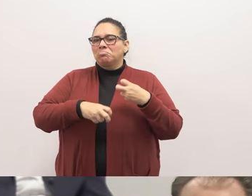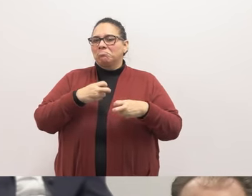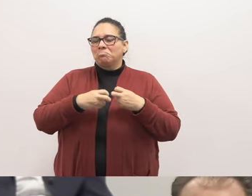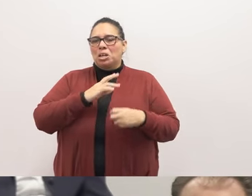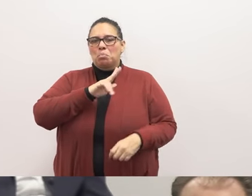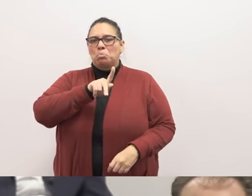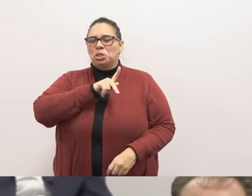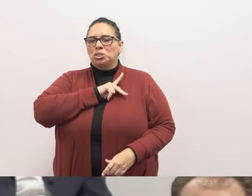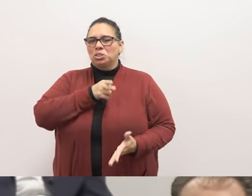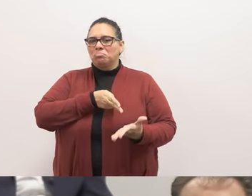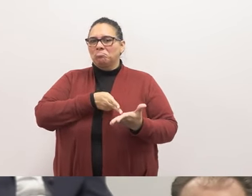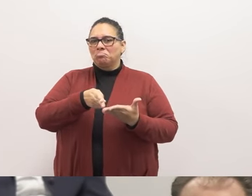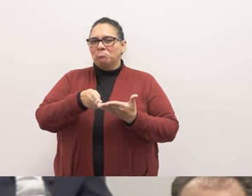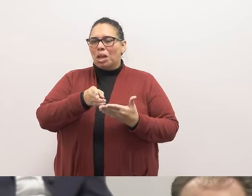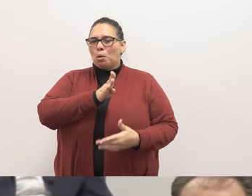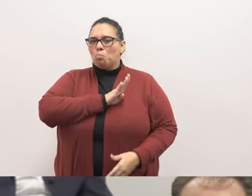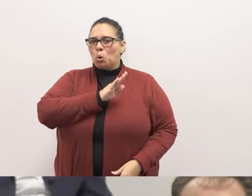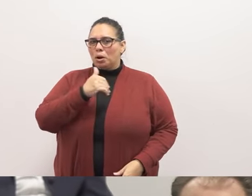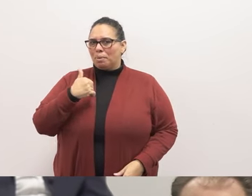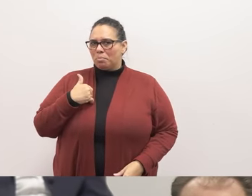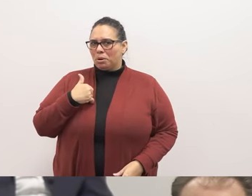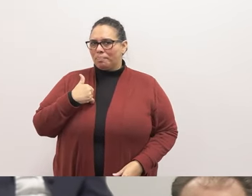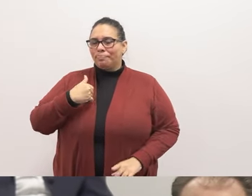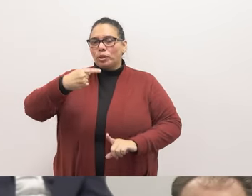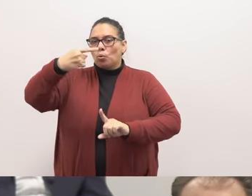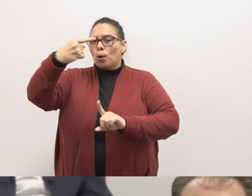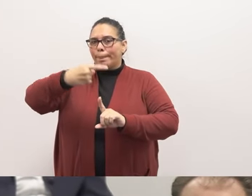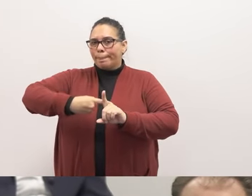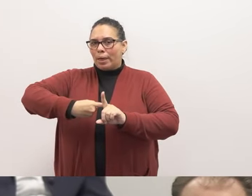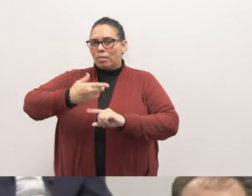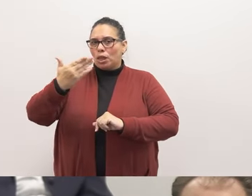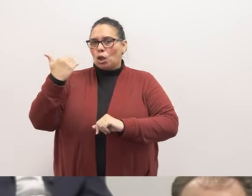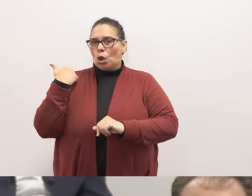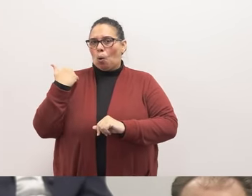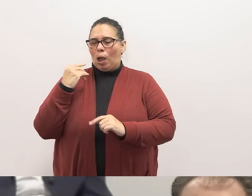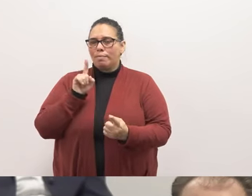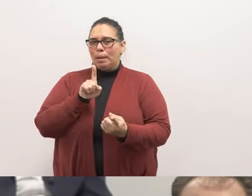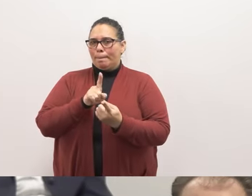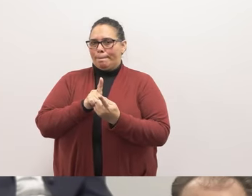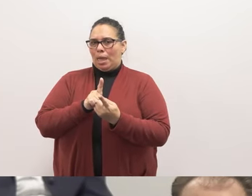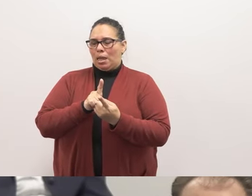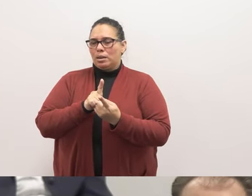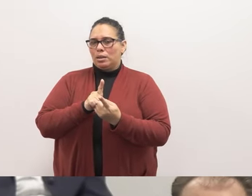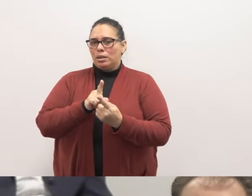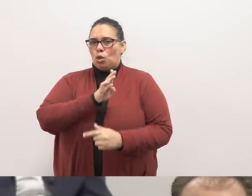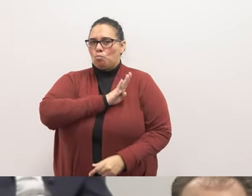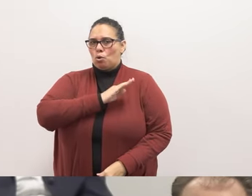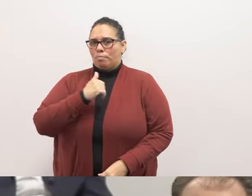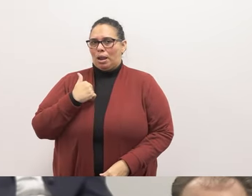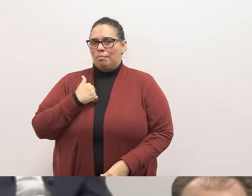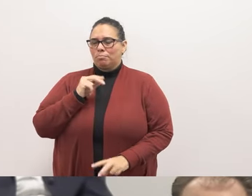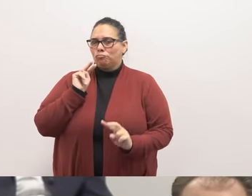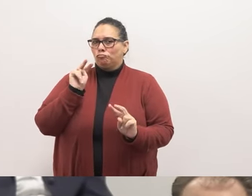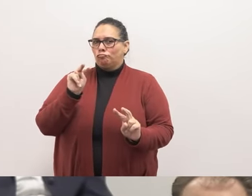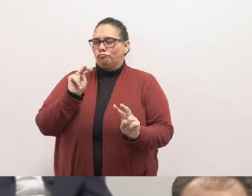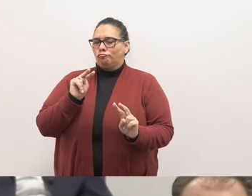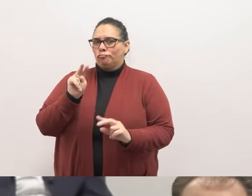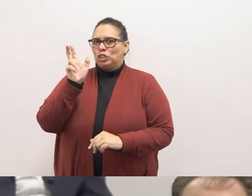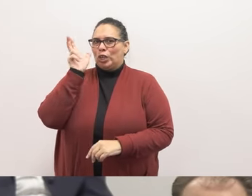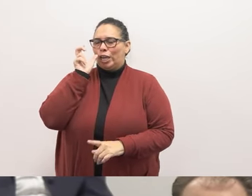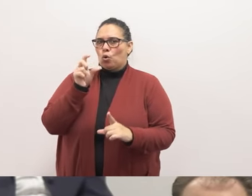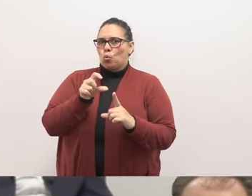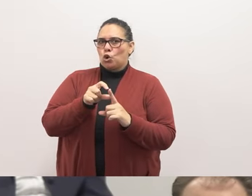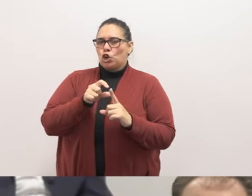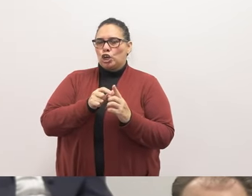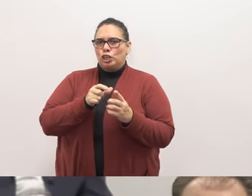integrity of board members. About a month ago, I met with a board member, and I was looking forward to hearing words of encouragement and